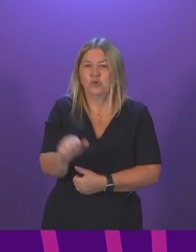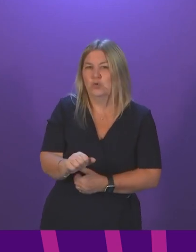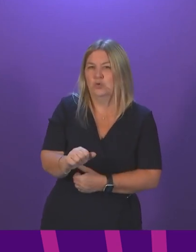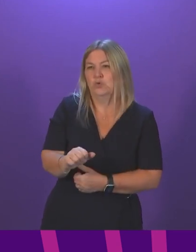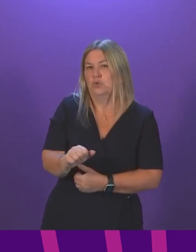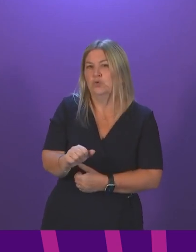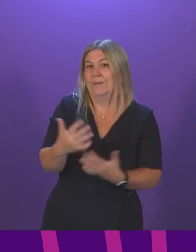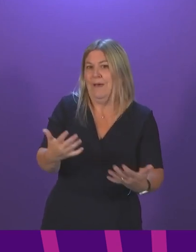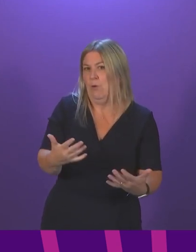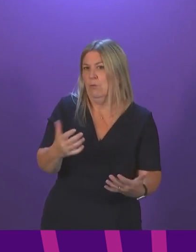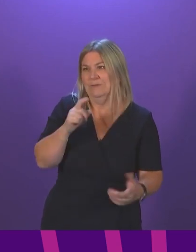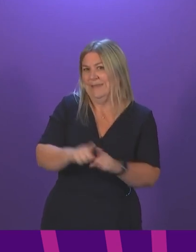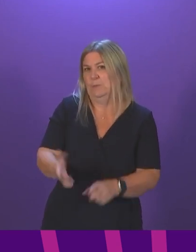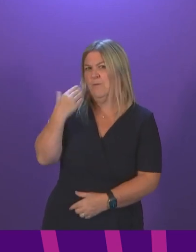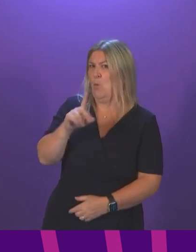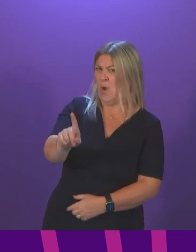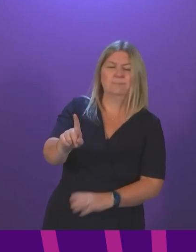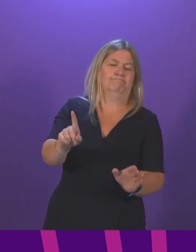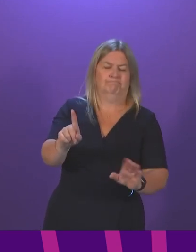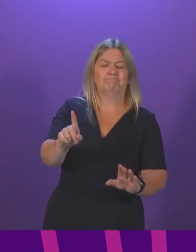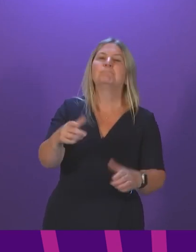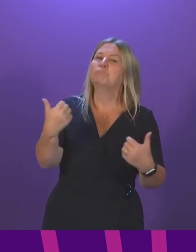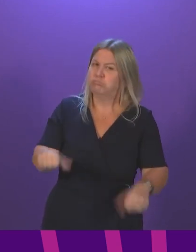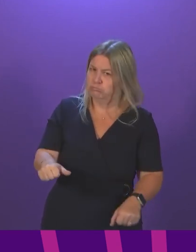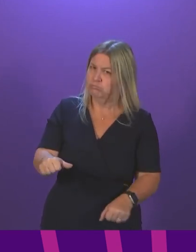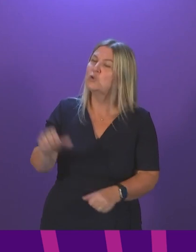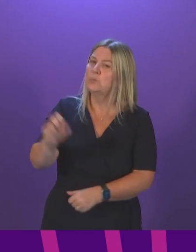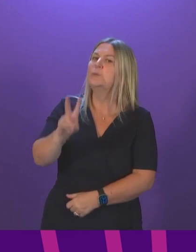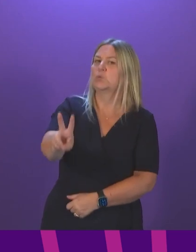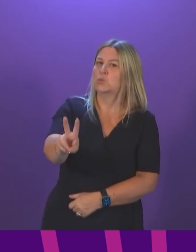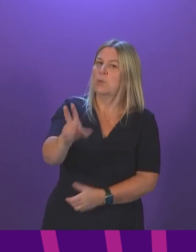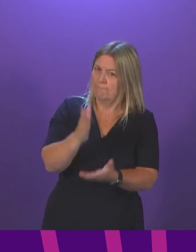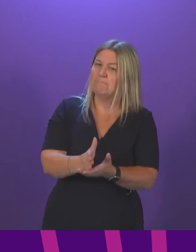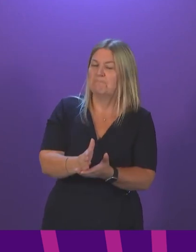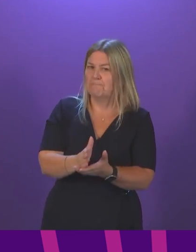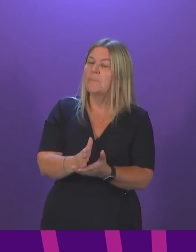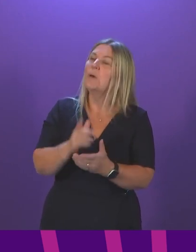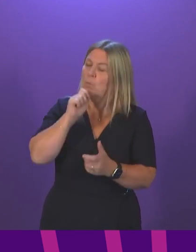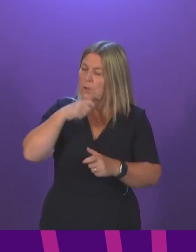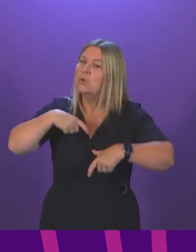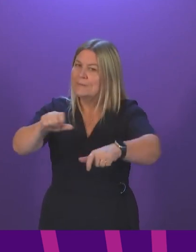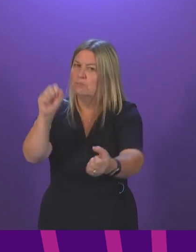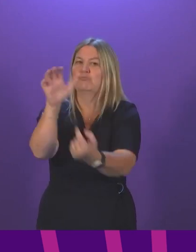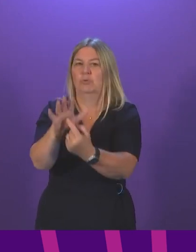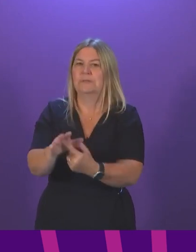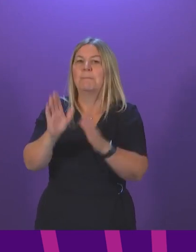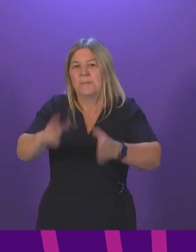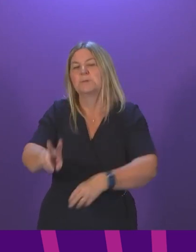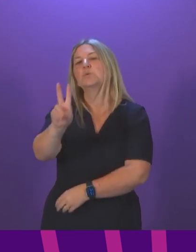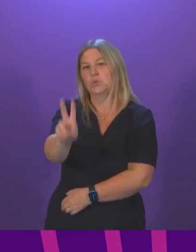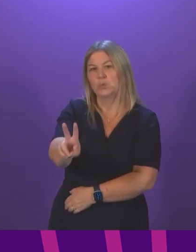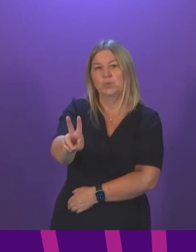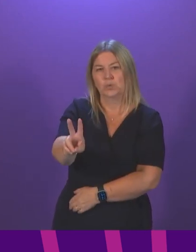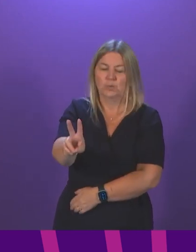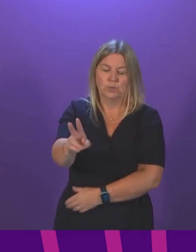endemic under previous administrations was dealt with by this administration. And we will continue to make that a priority as we come out of and